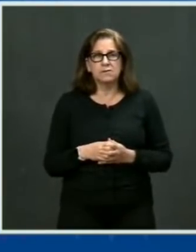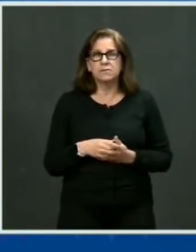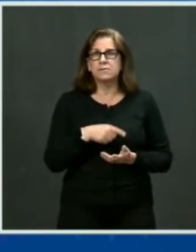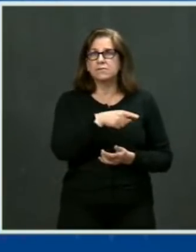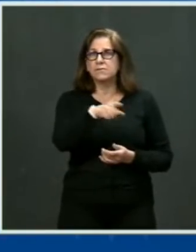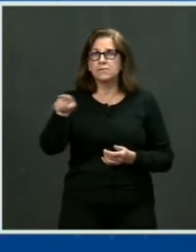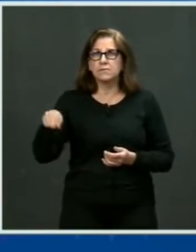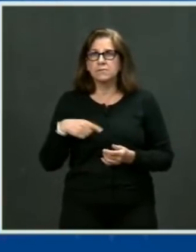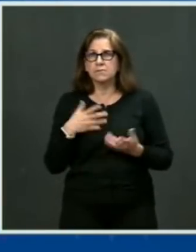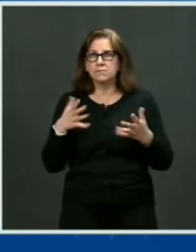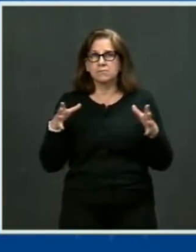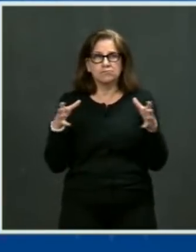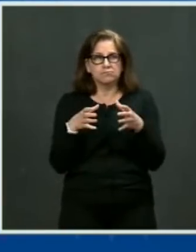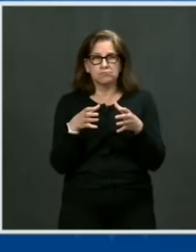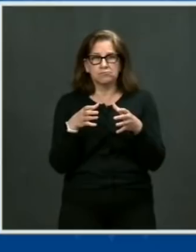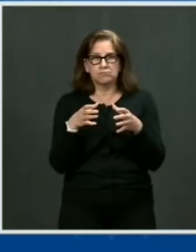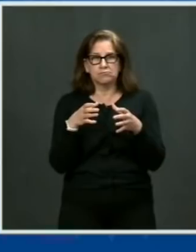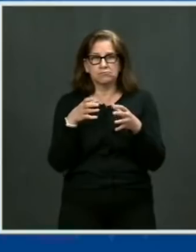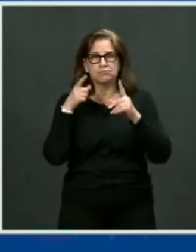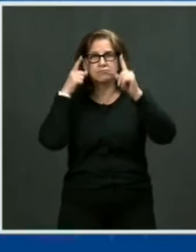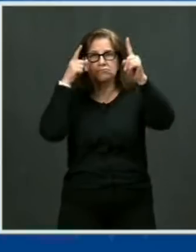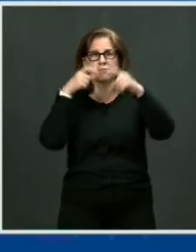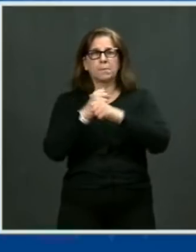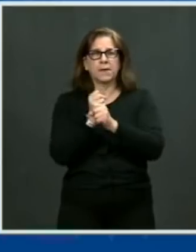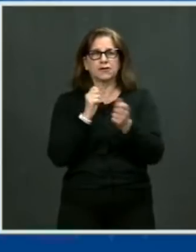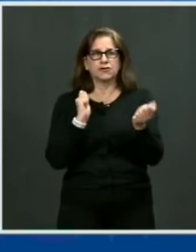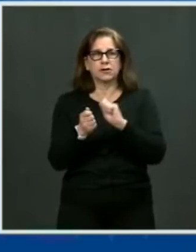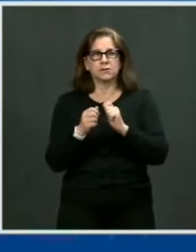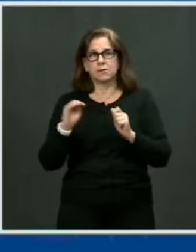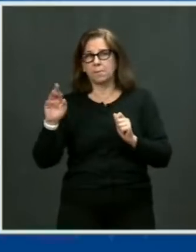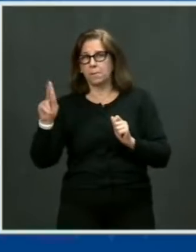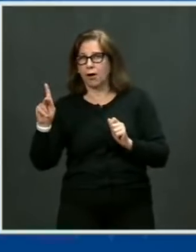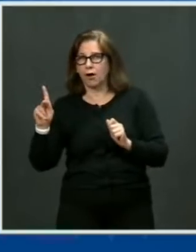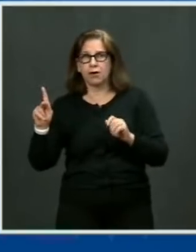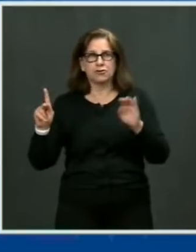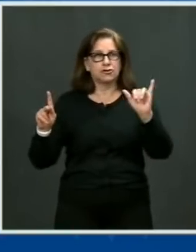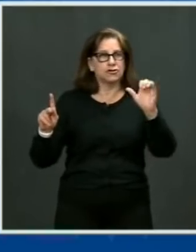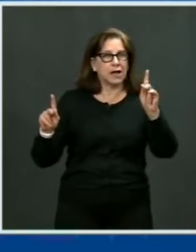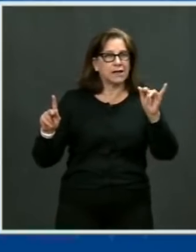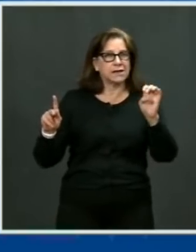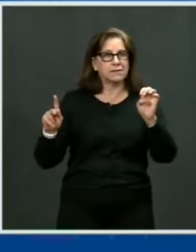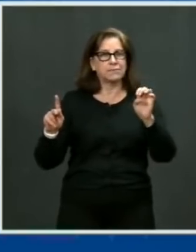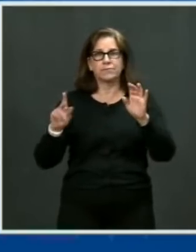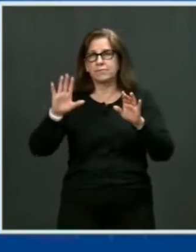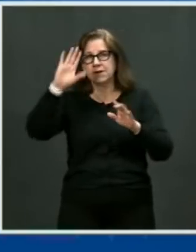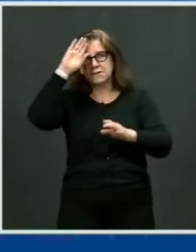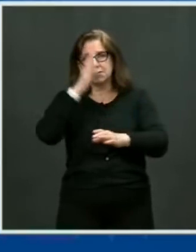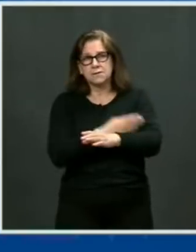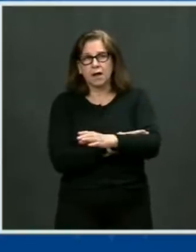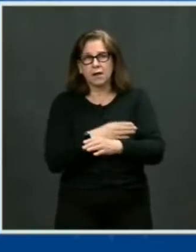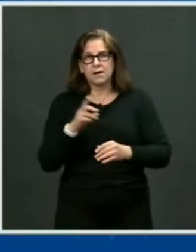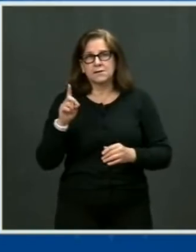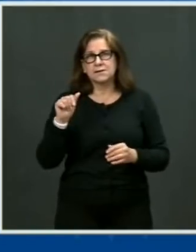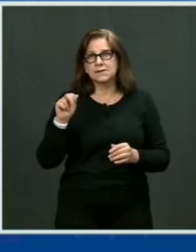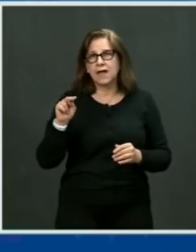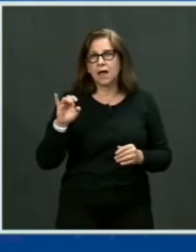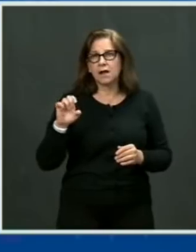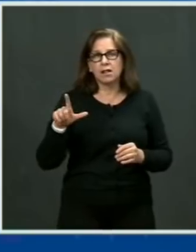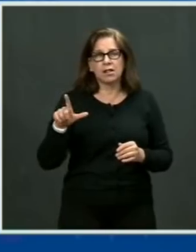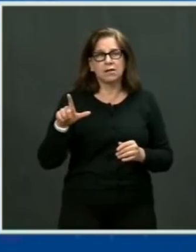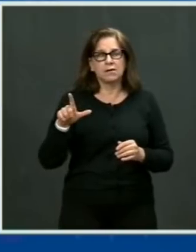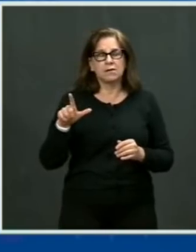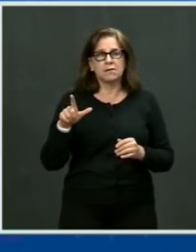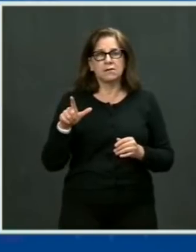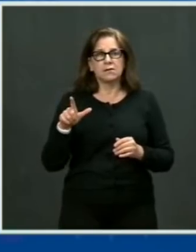Mark and Jackie, whose son Daniel was a first grader in Sandy Hook Elementary School. Daniel loves sports, loves